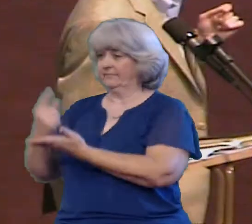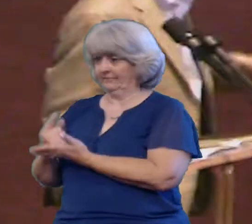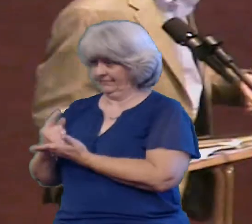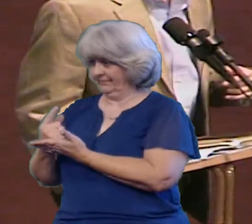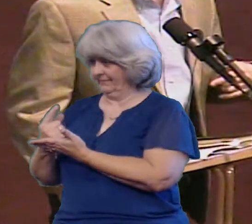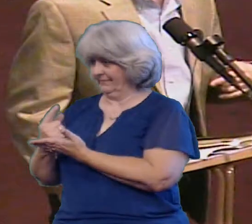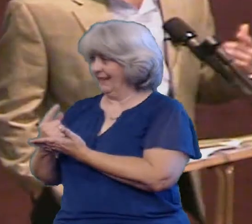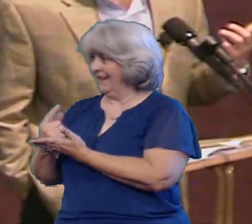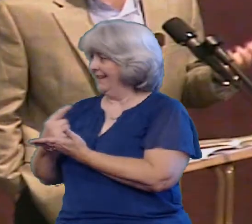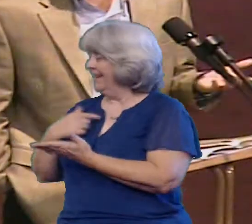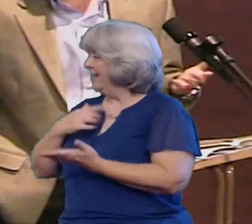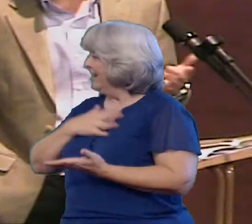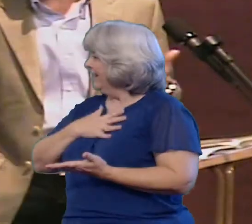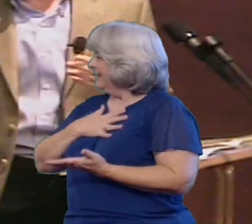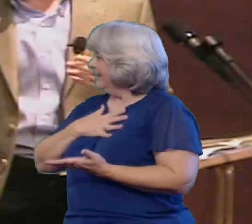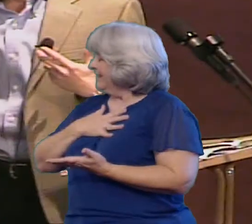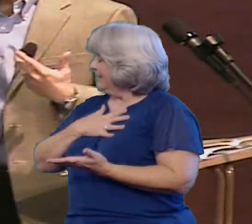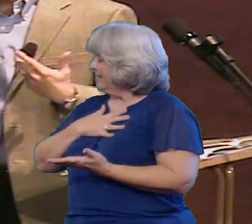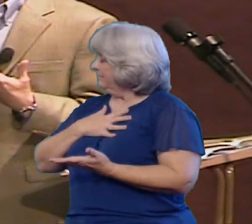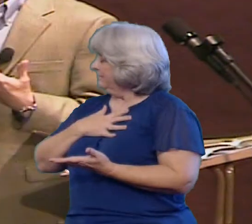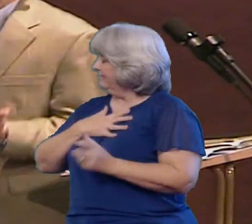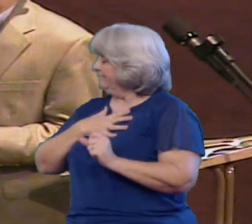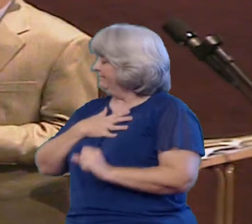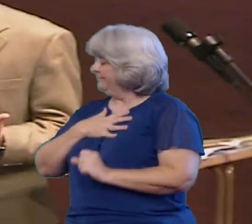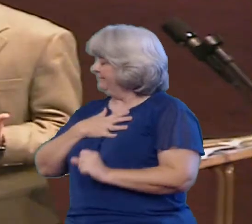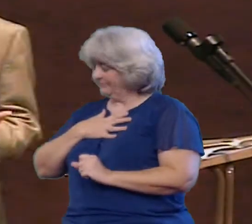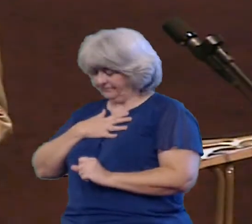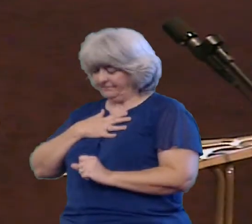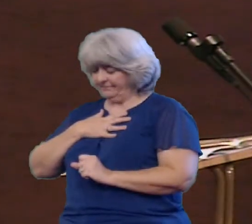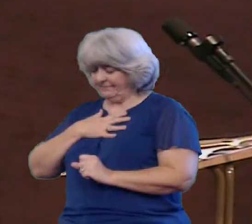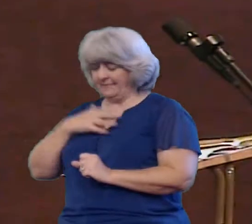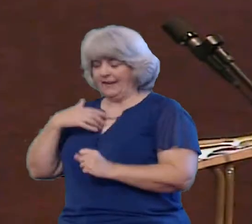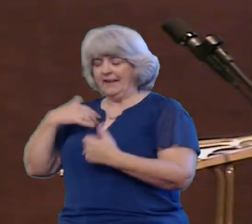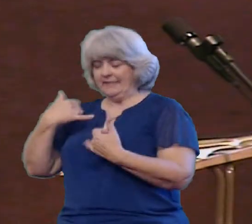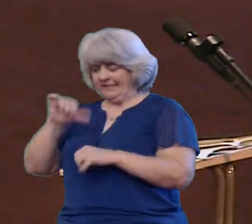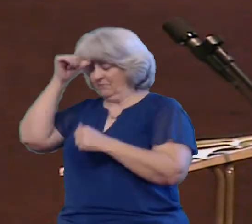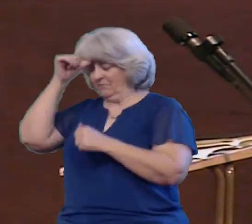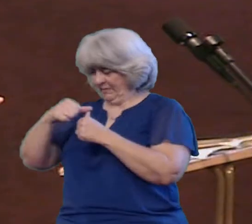And I get choked up because I think back to that response